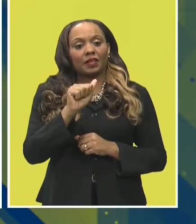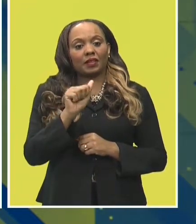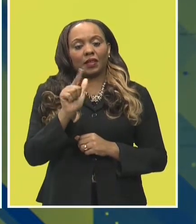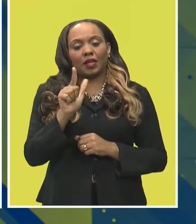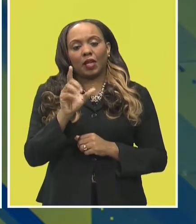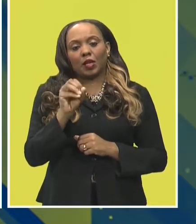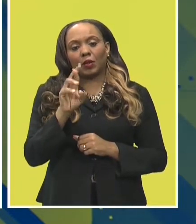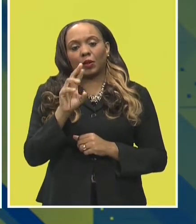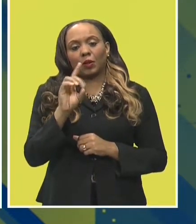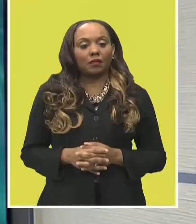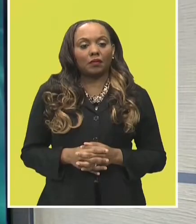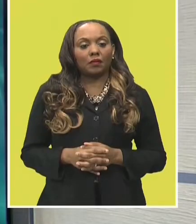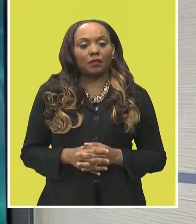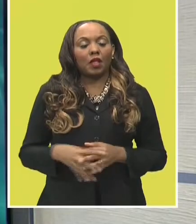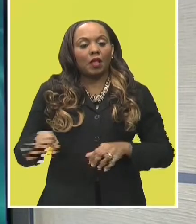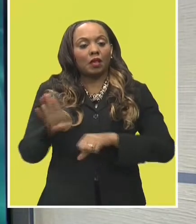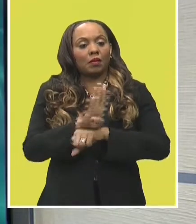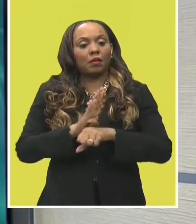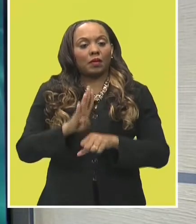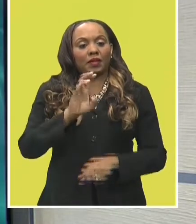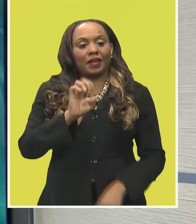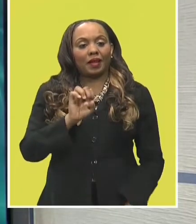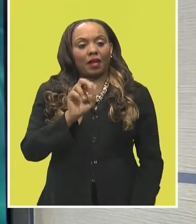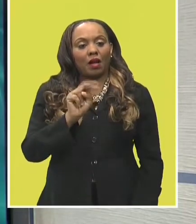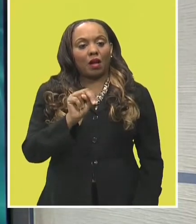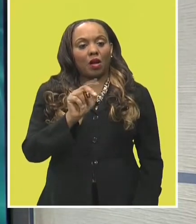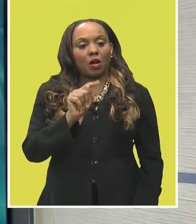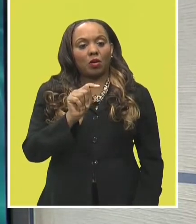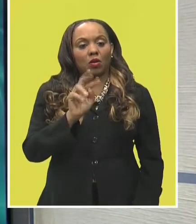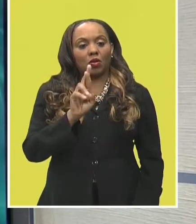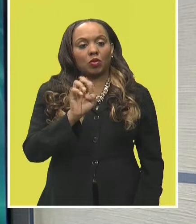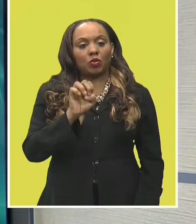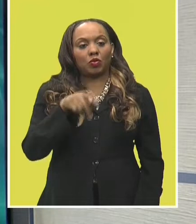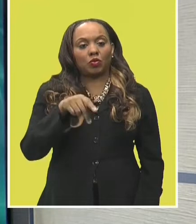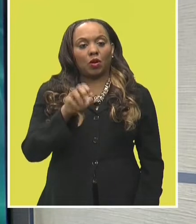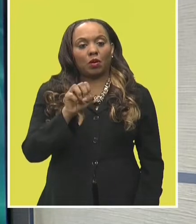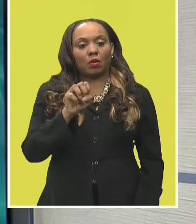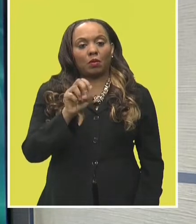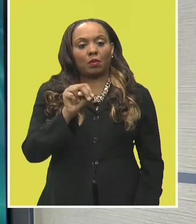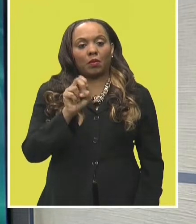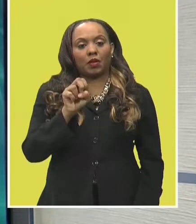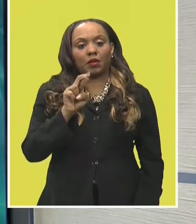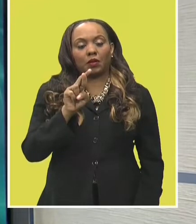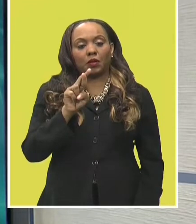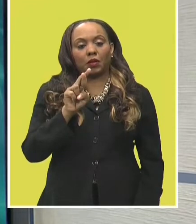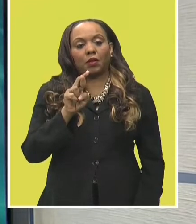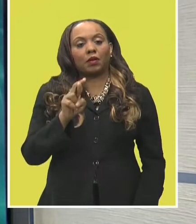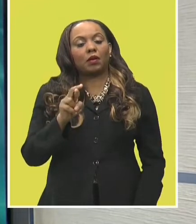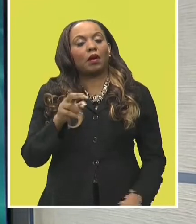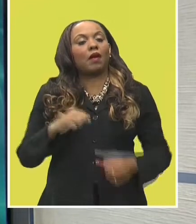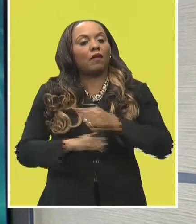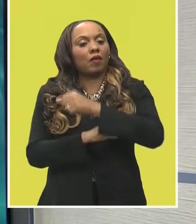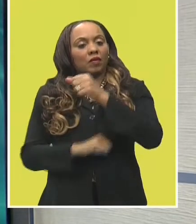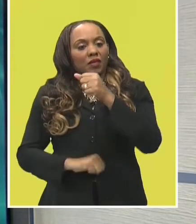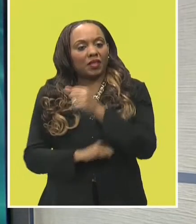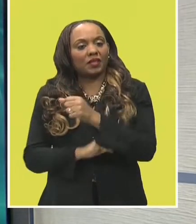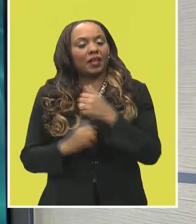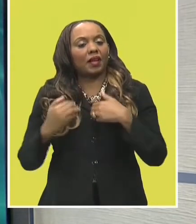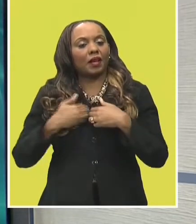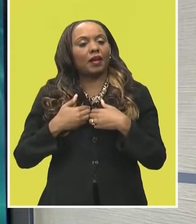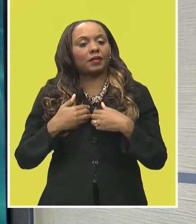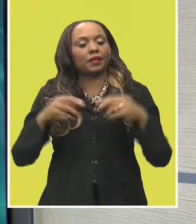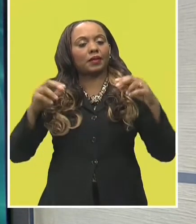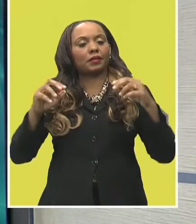Business Report. The Barbados Entrepreneurship Foundation $20 Challenge, in partnership with the Barbados Workers Union